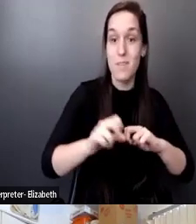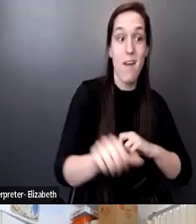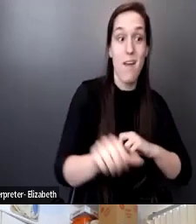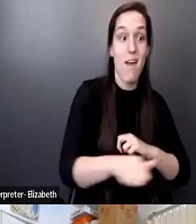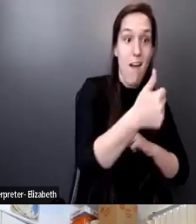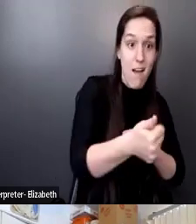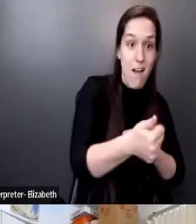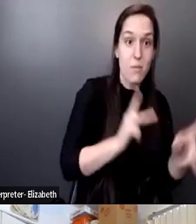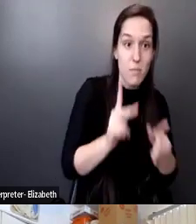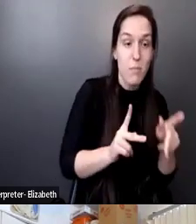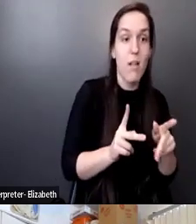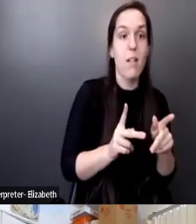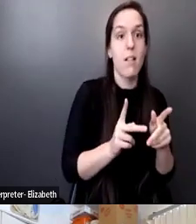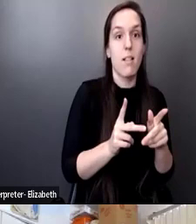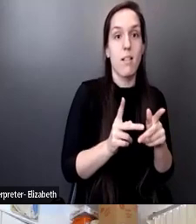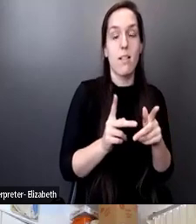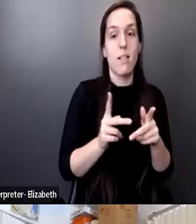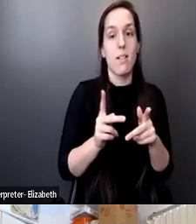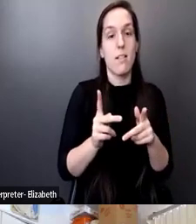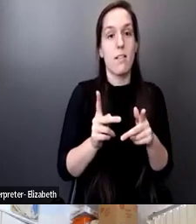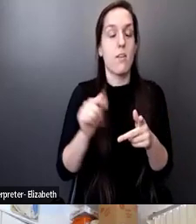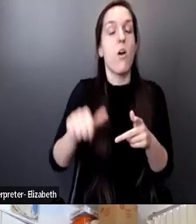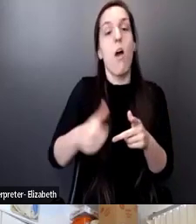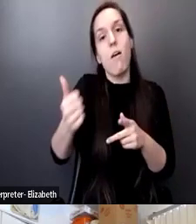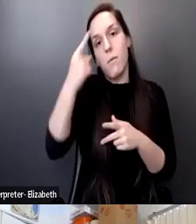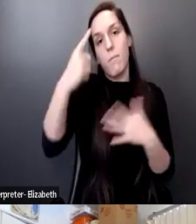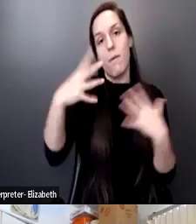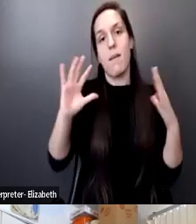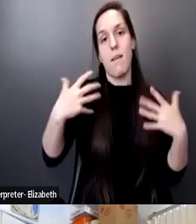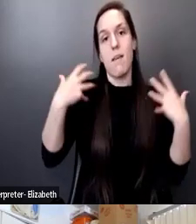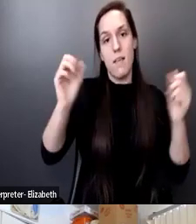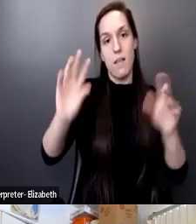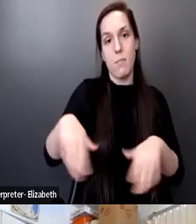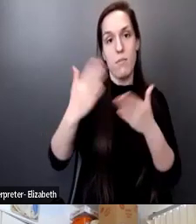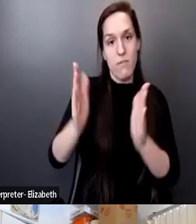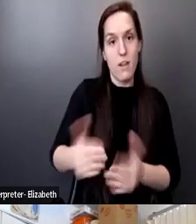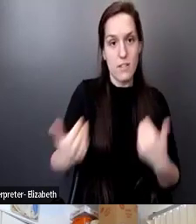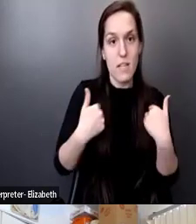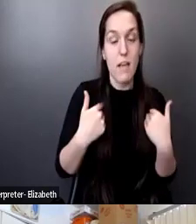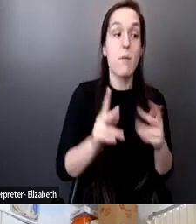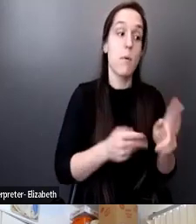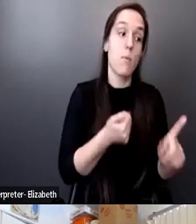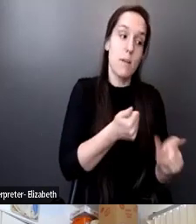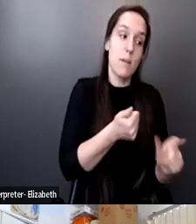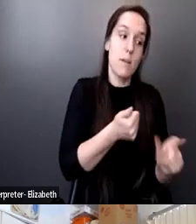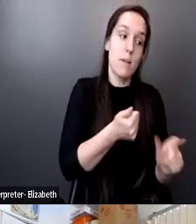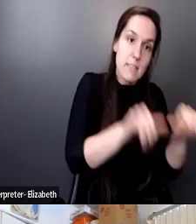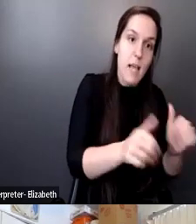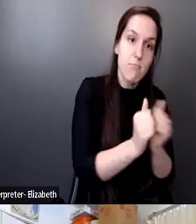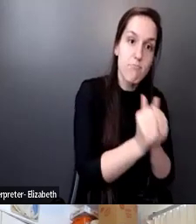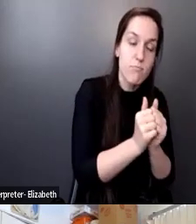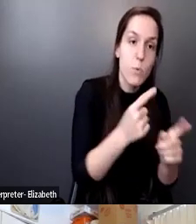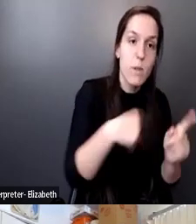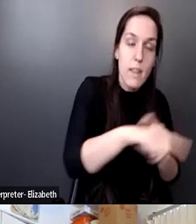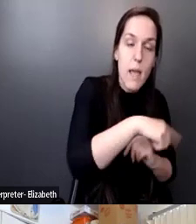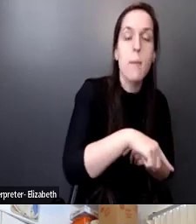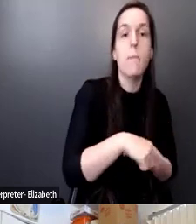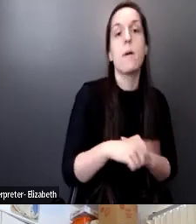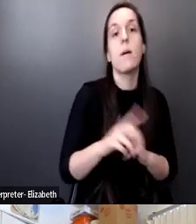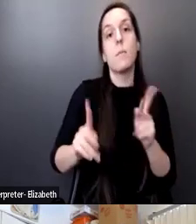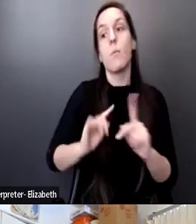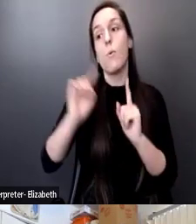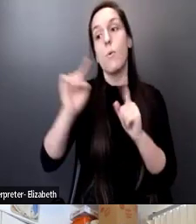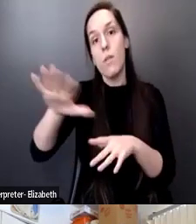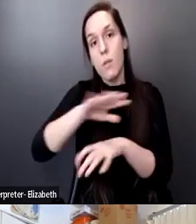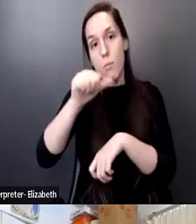mental health providers have, they have, you know, people stay with them a long time, they're able to retain staff, people show up to their